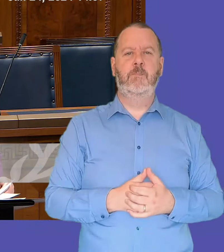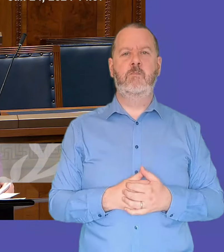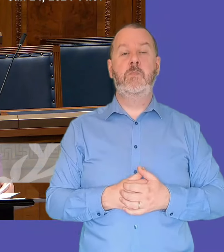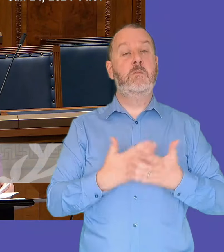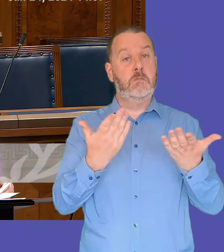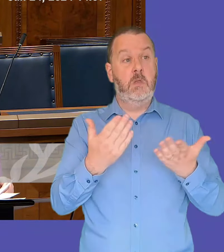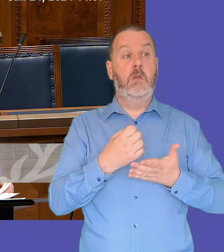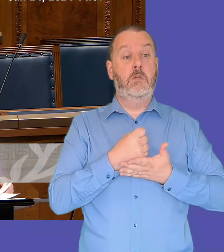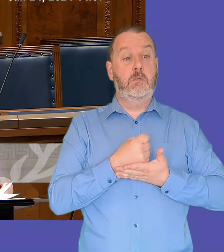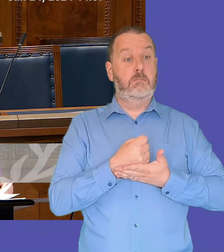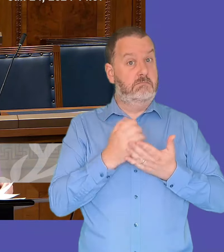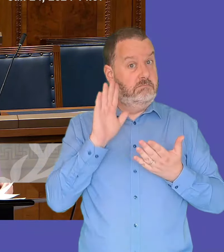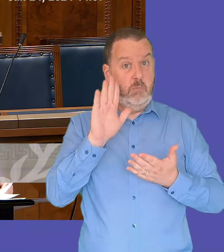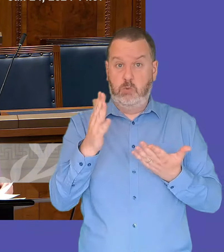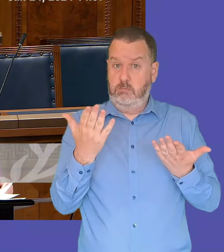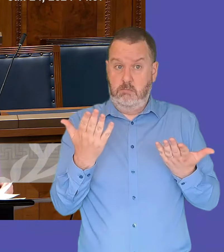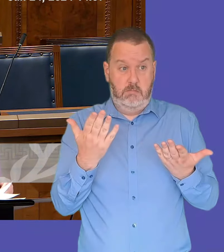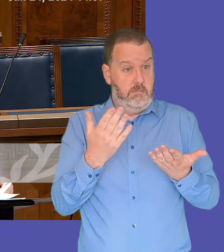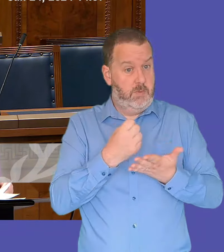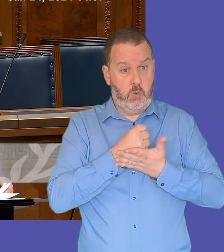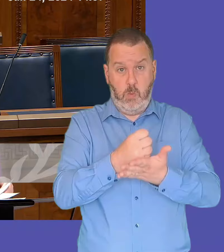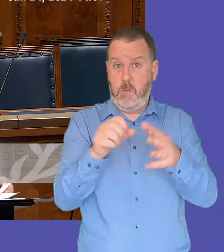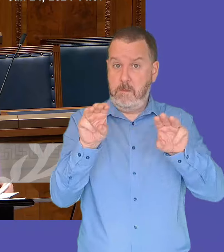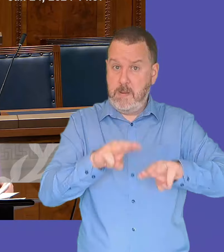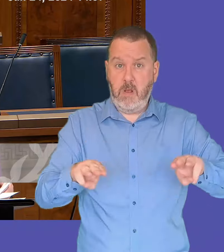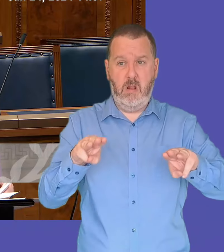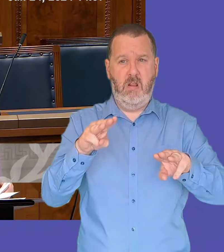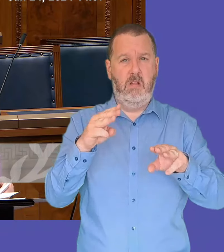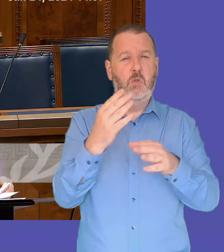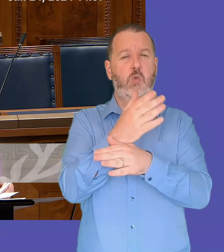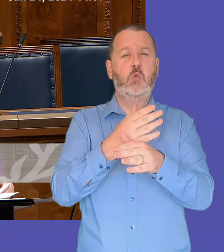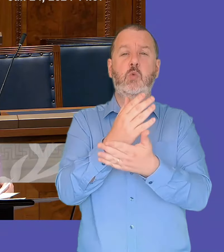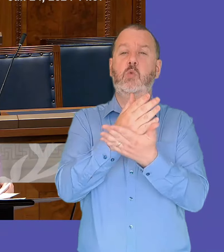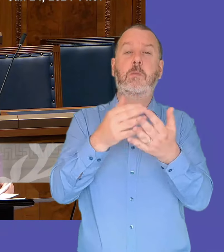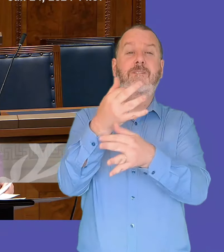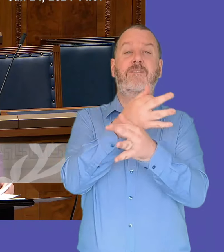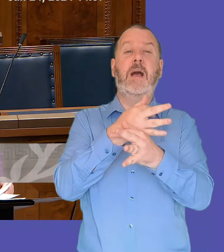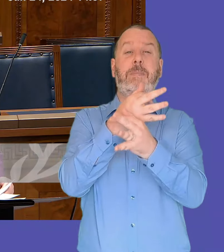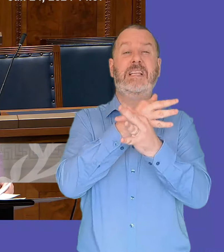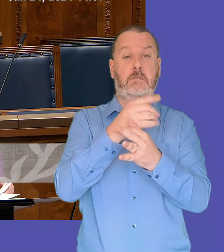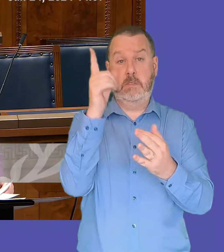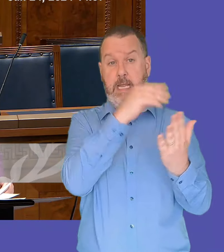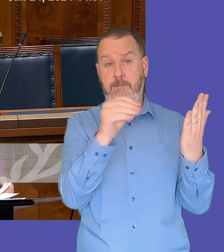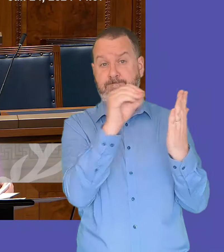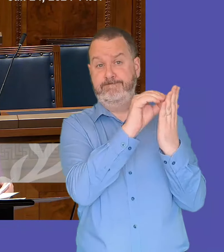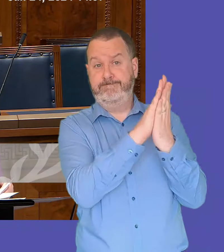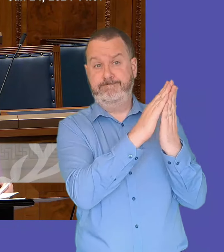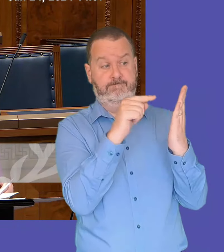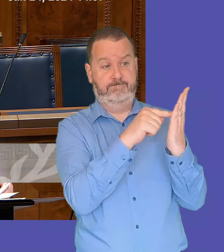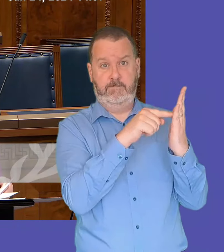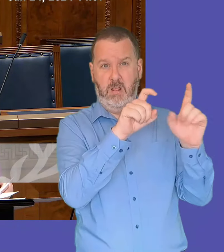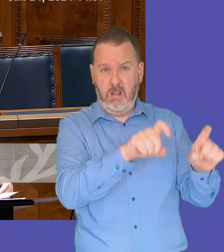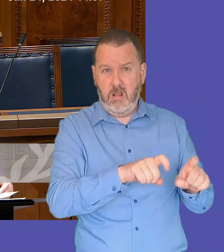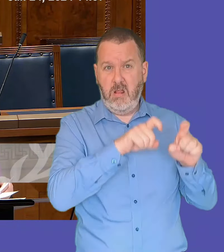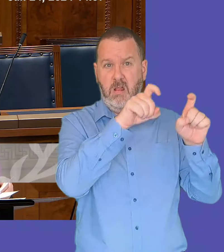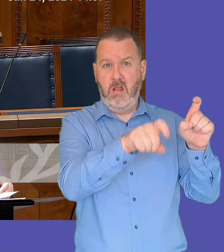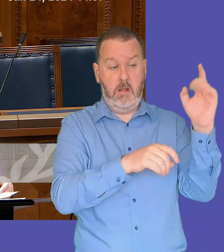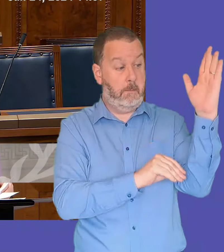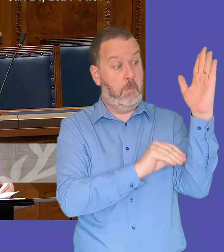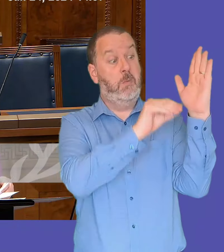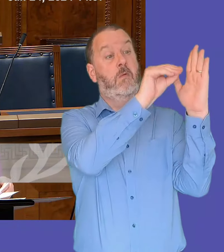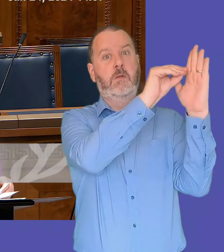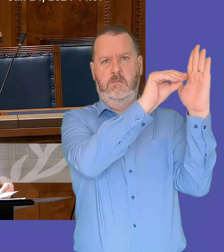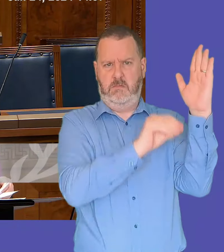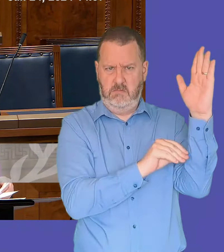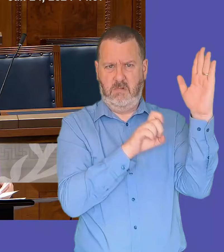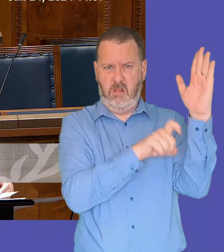we have to give people families out there that are really like on waiting lists for um seriously long times we have to give them hope that we're going to